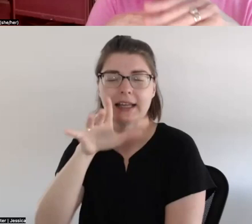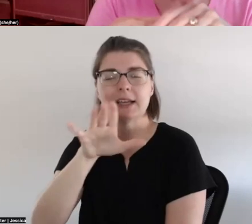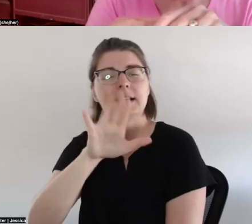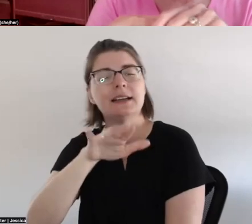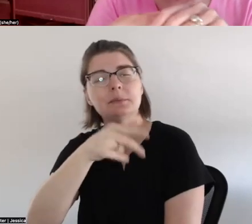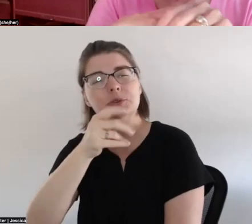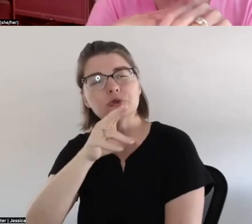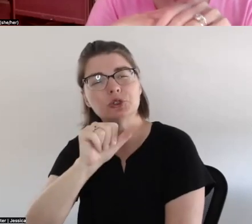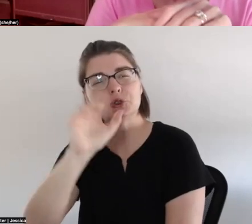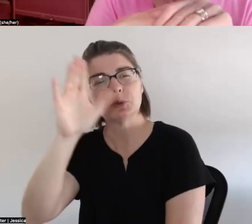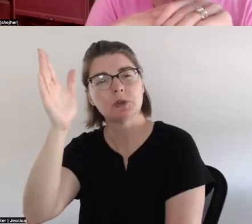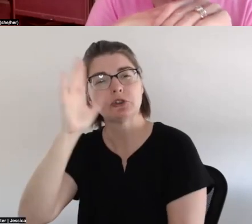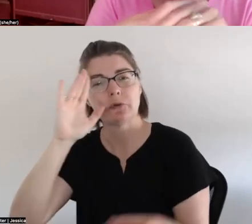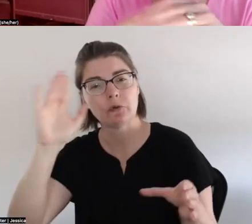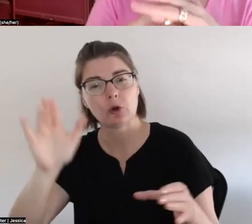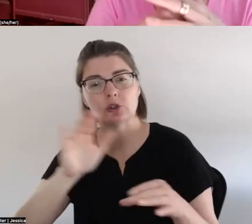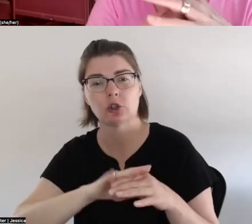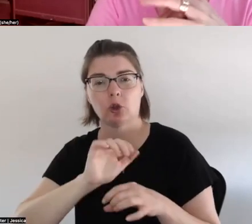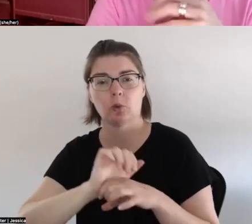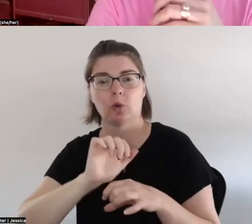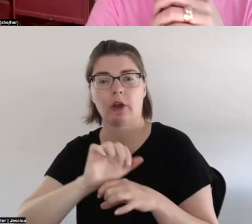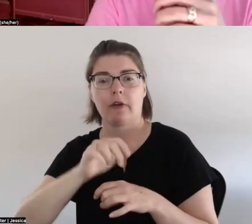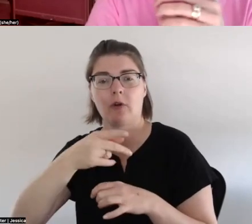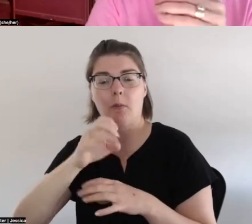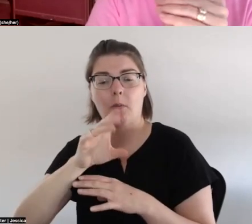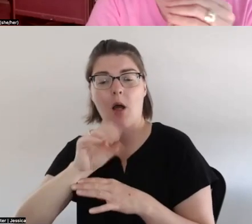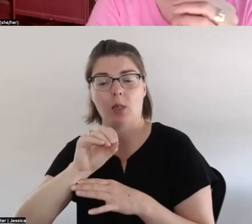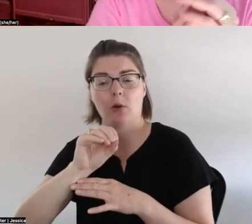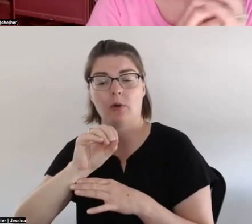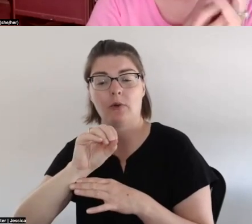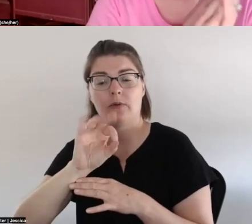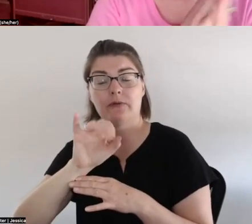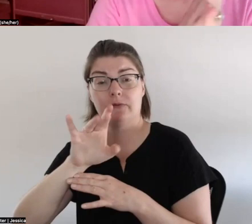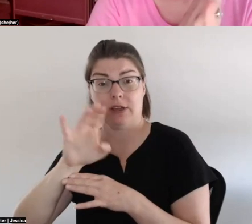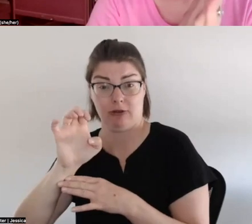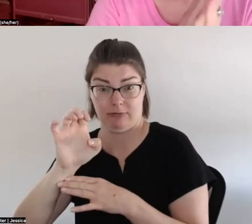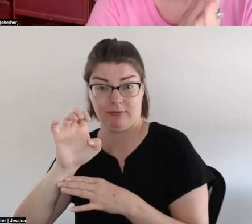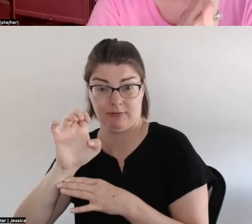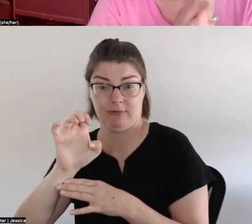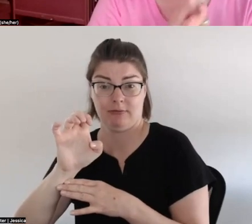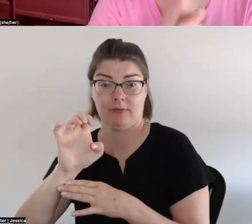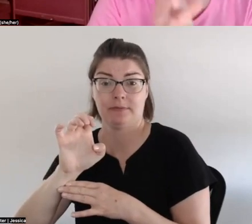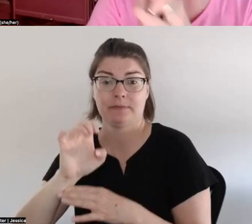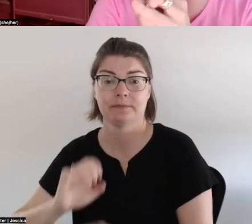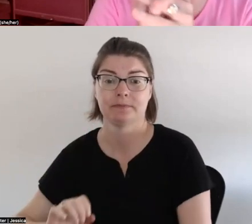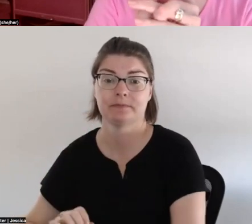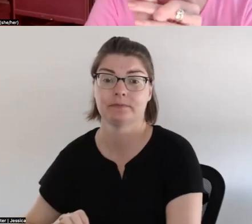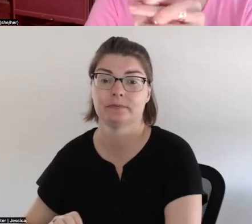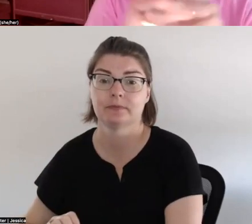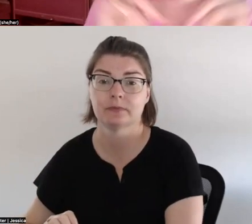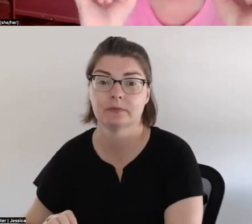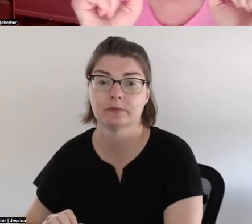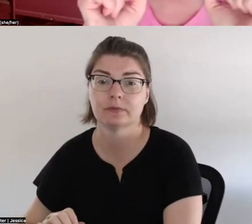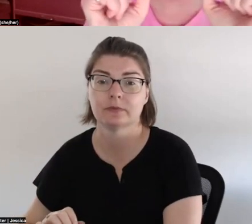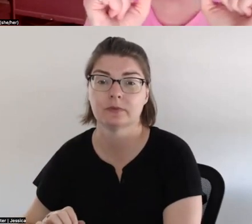with the work of paulo fier and um one of the participants